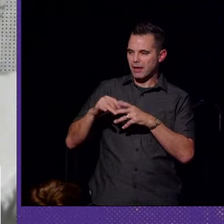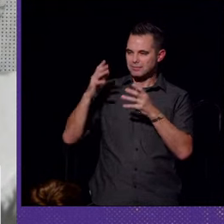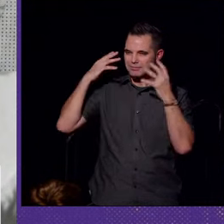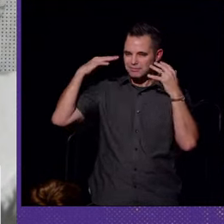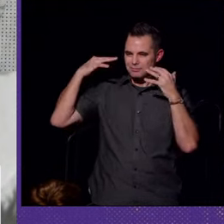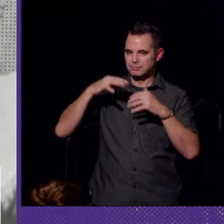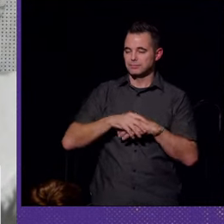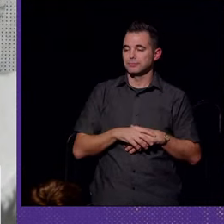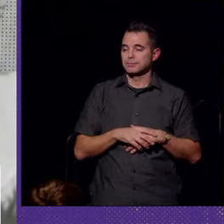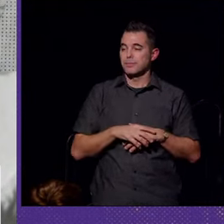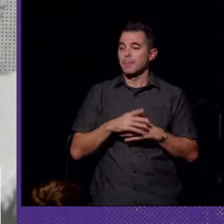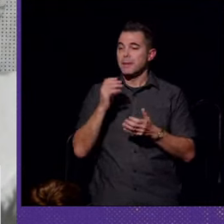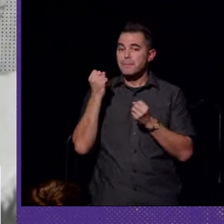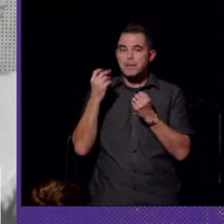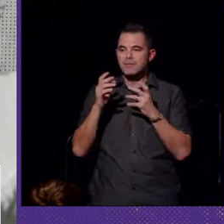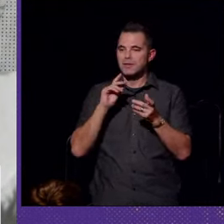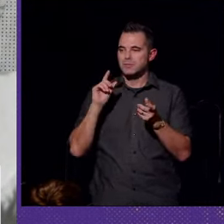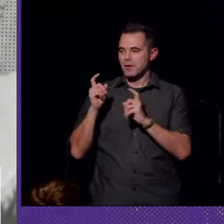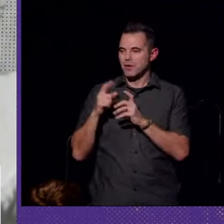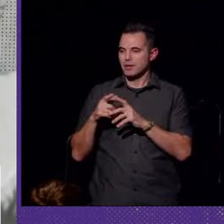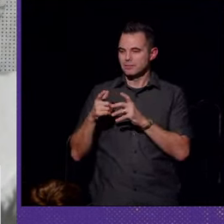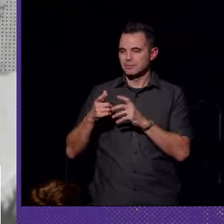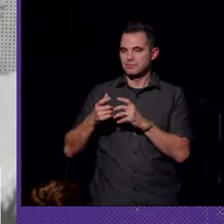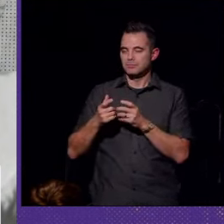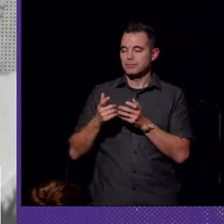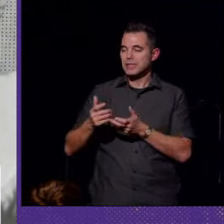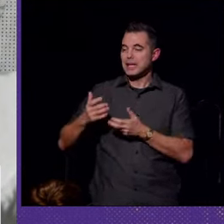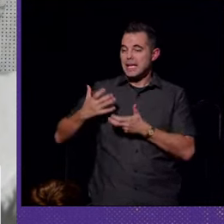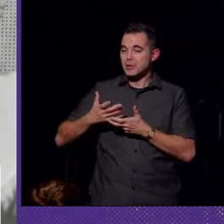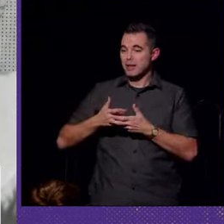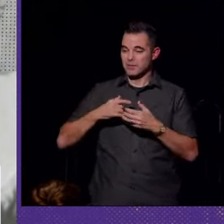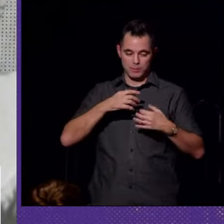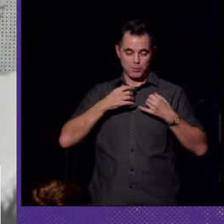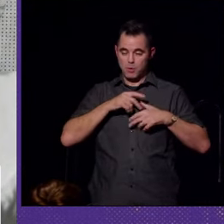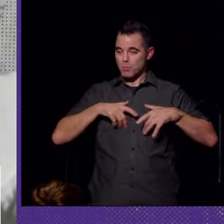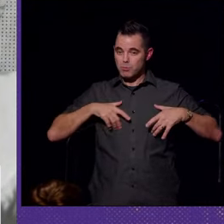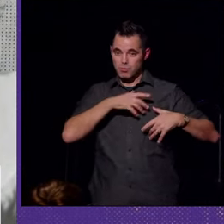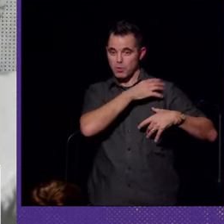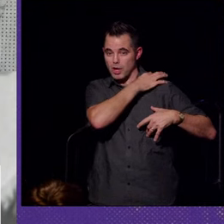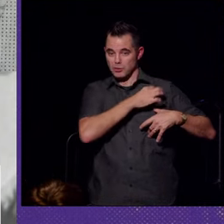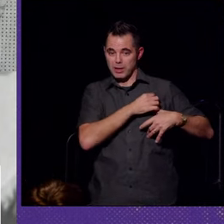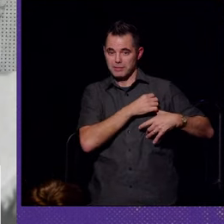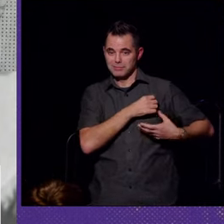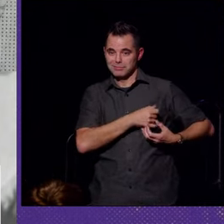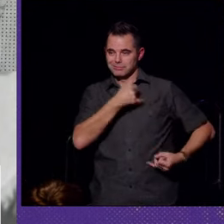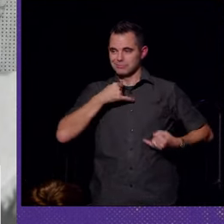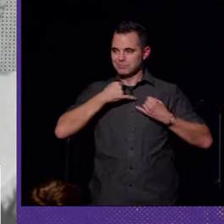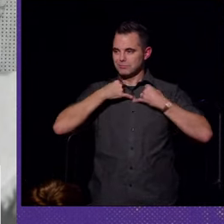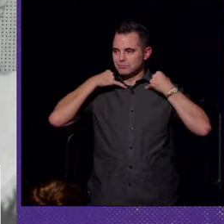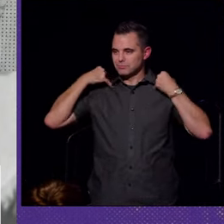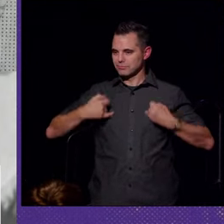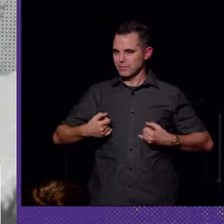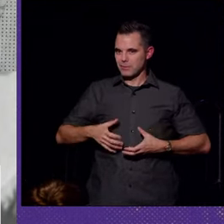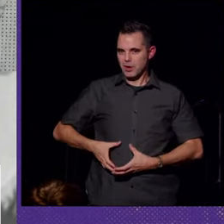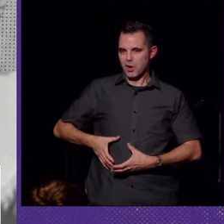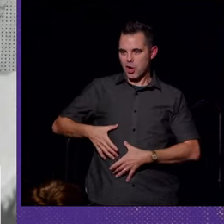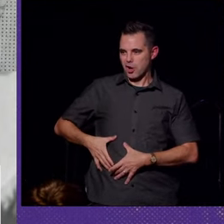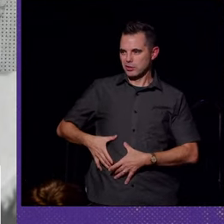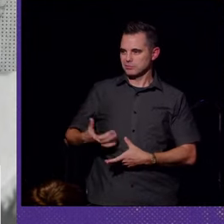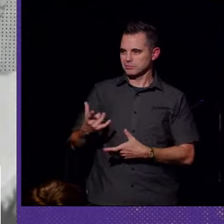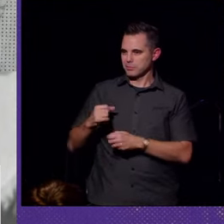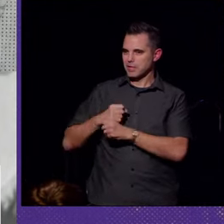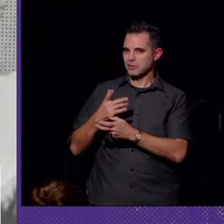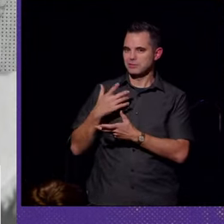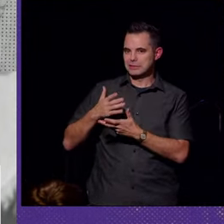Women even modified commercial carriers by adding bra straps to extend the length of the of the